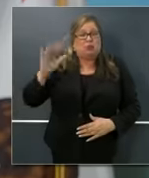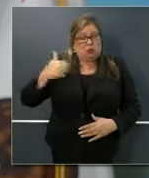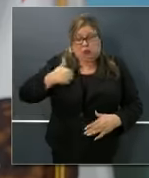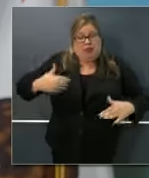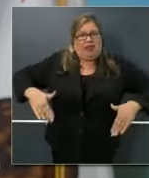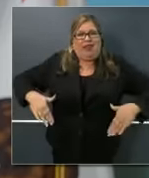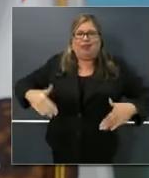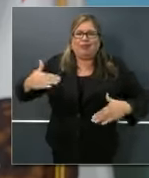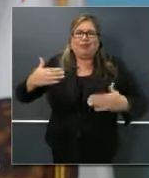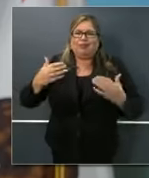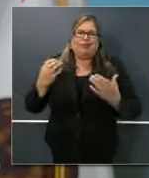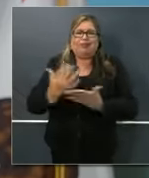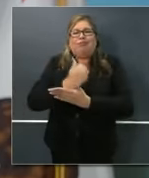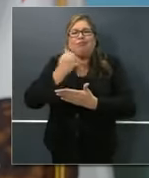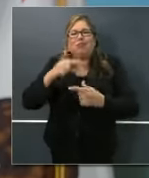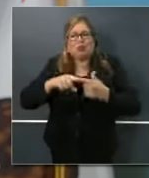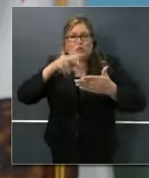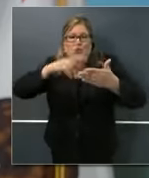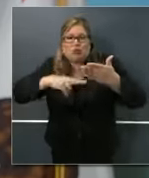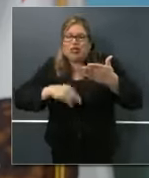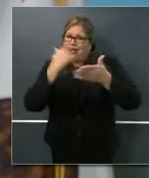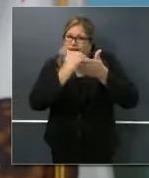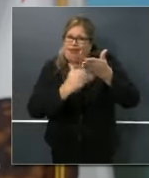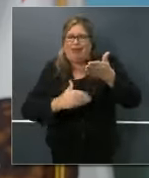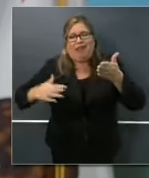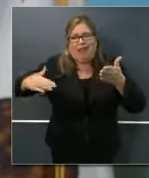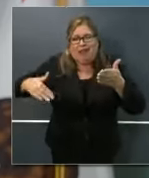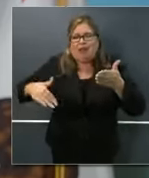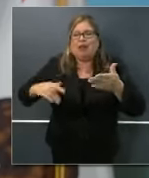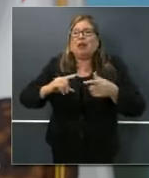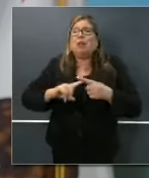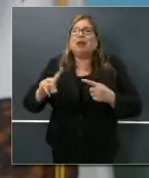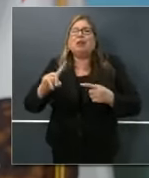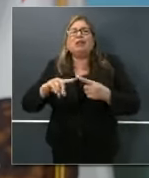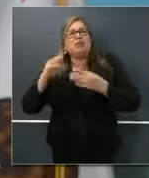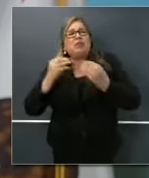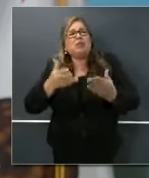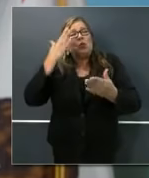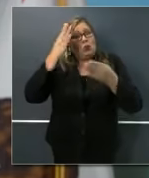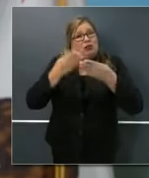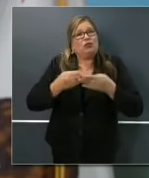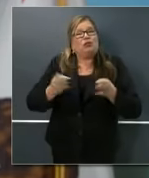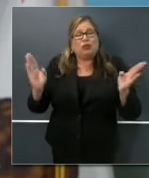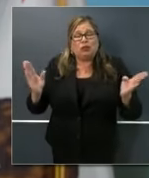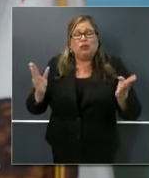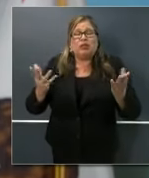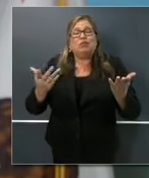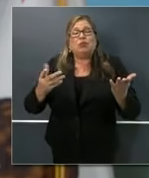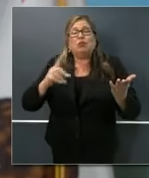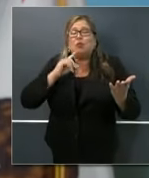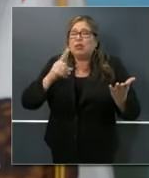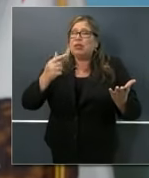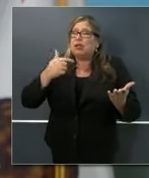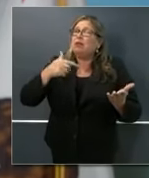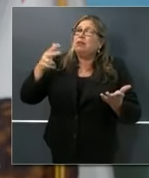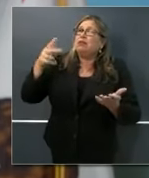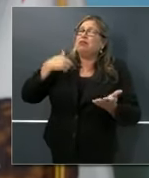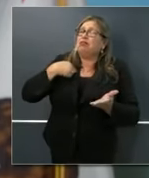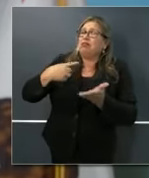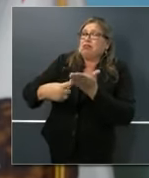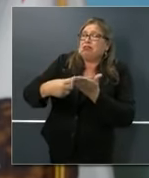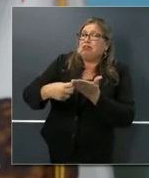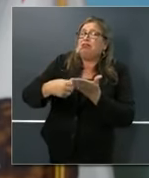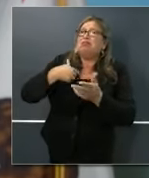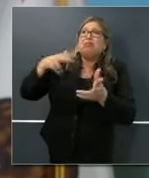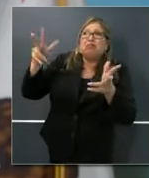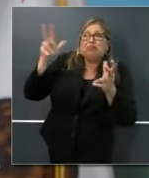booklet and the guidelines in detail, but I do want to extend just in broad strokes appreciation for what I heard from the president